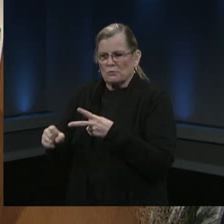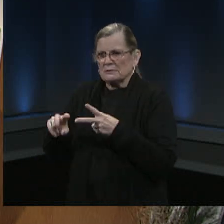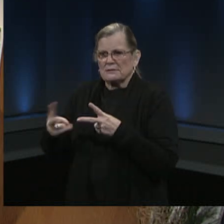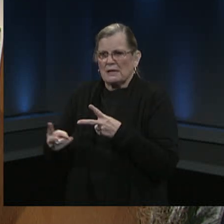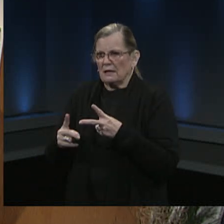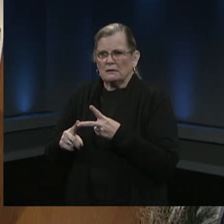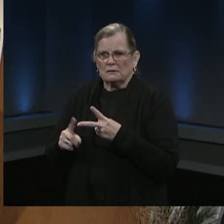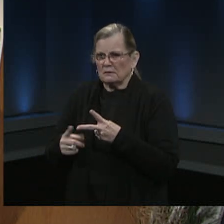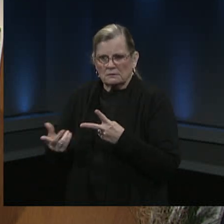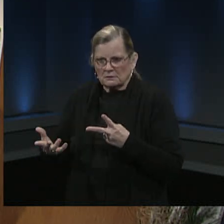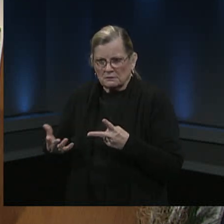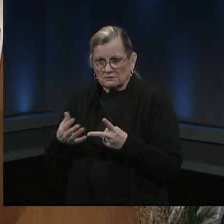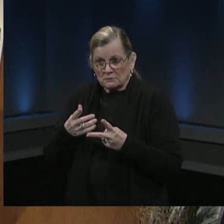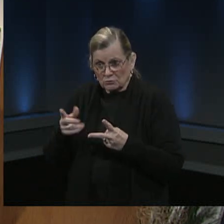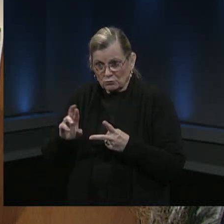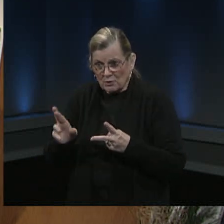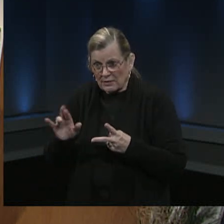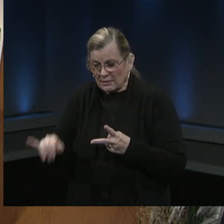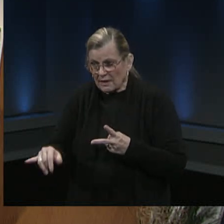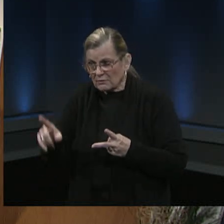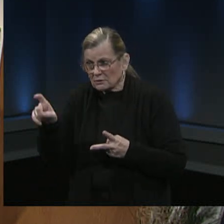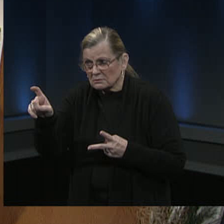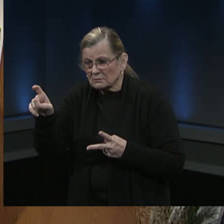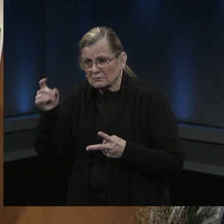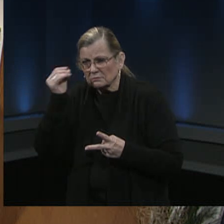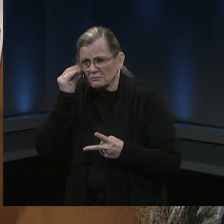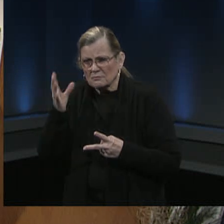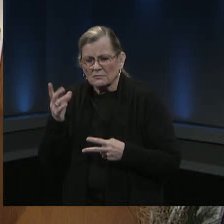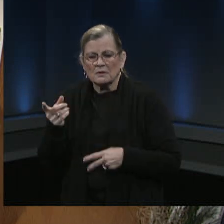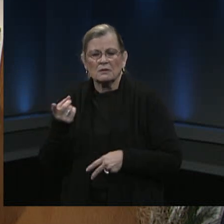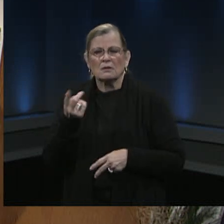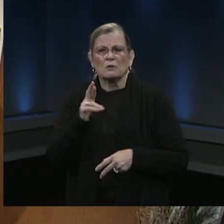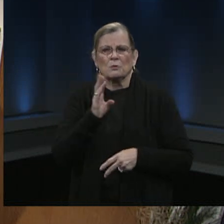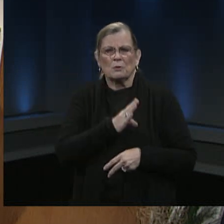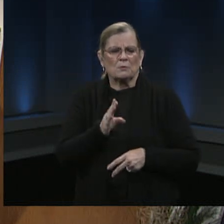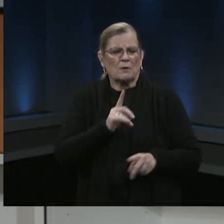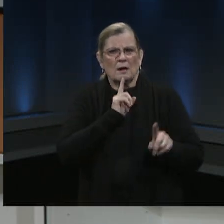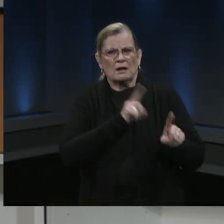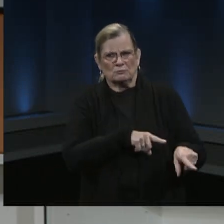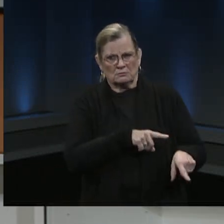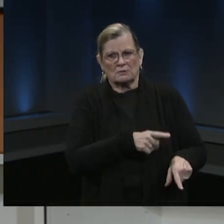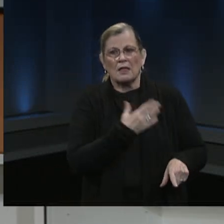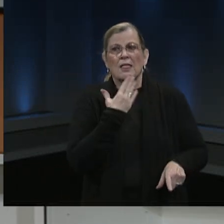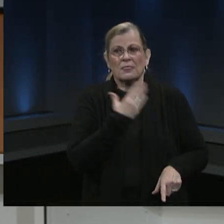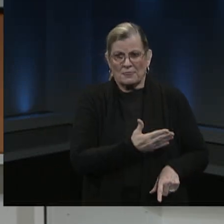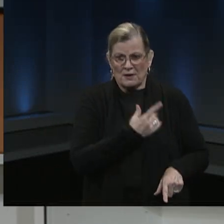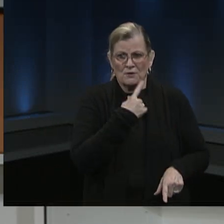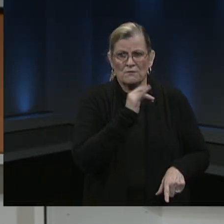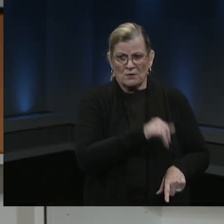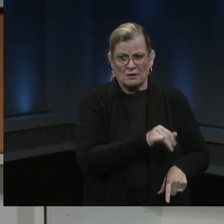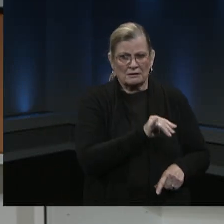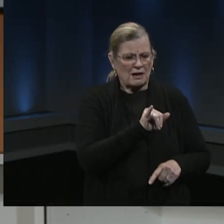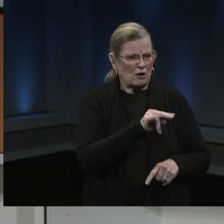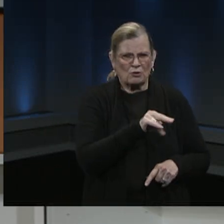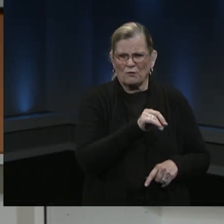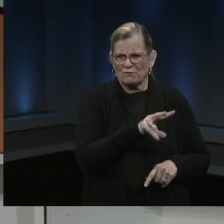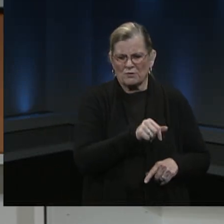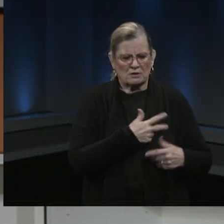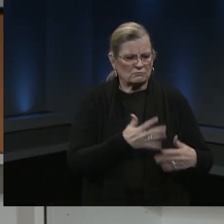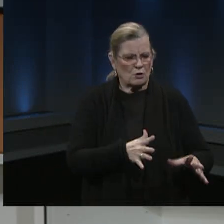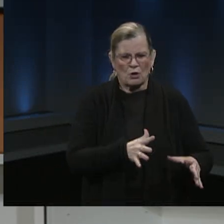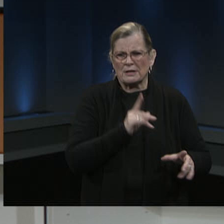dose. So thank you for that question. Inova has assured us that vaccine supply is not a problem at all.